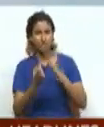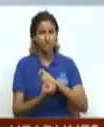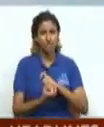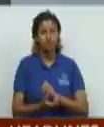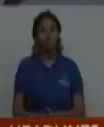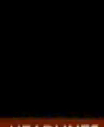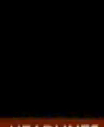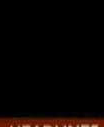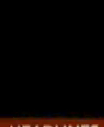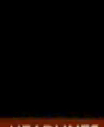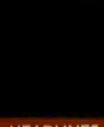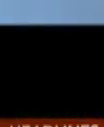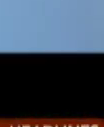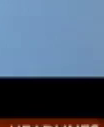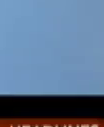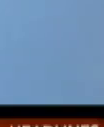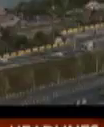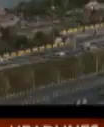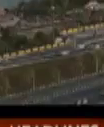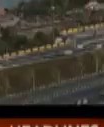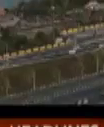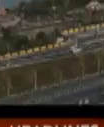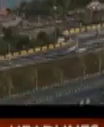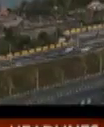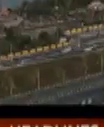Dubai. Ryan Bajou,